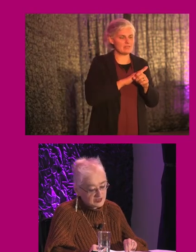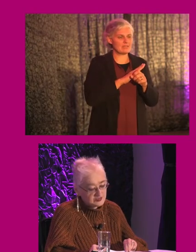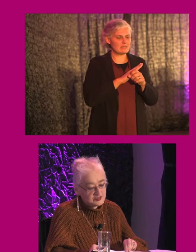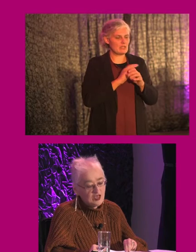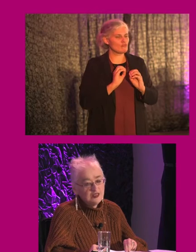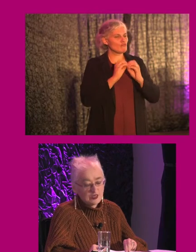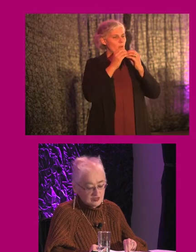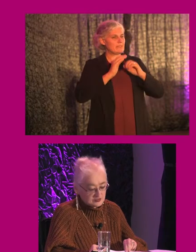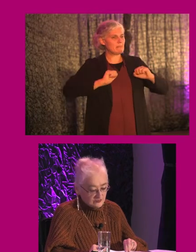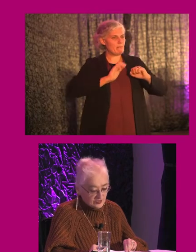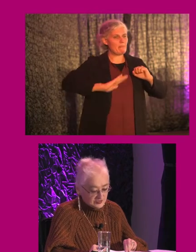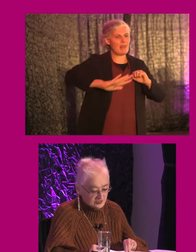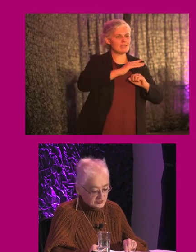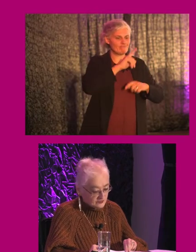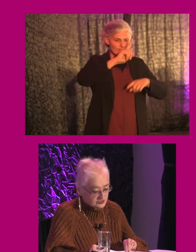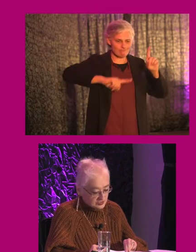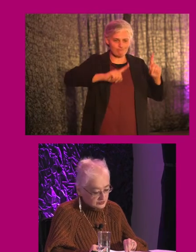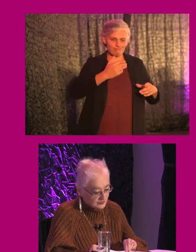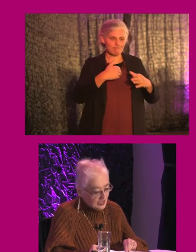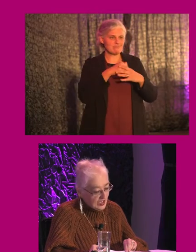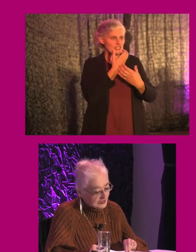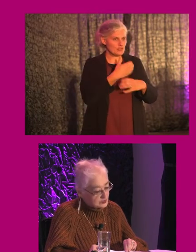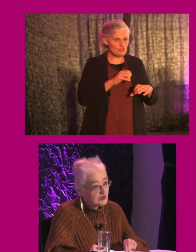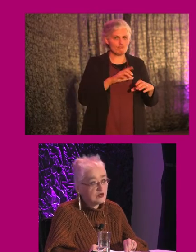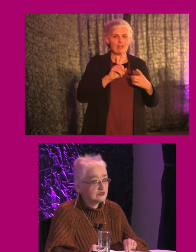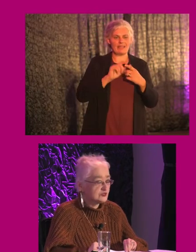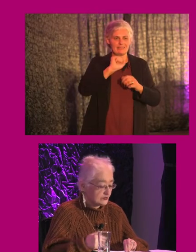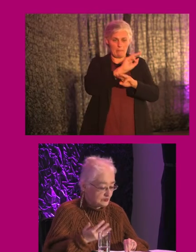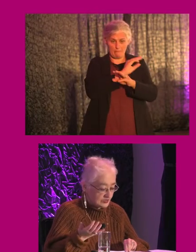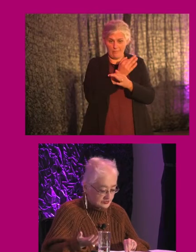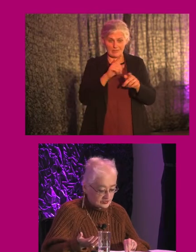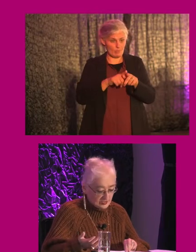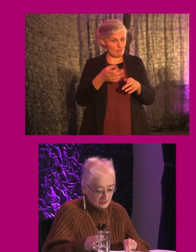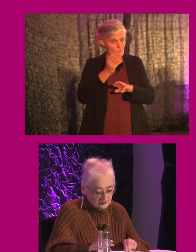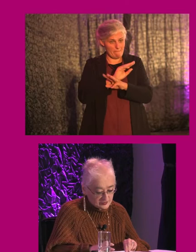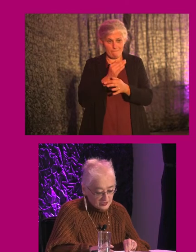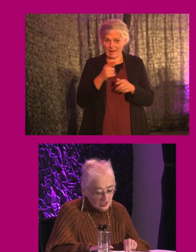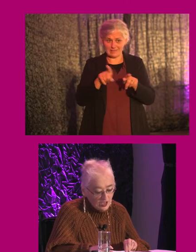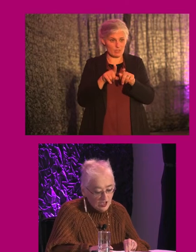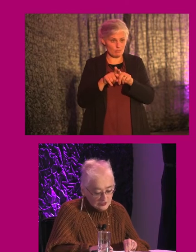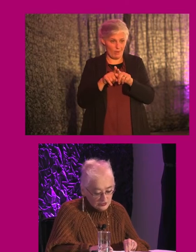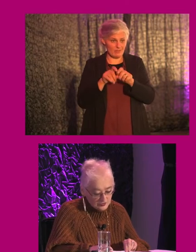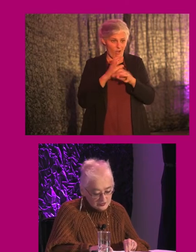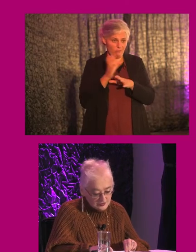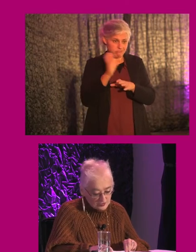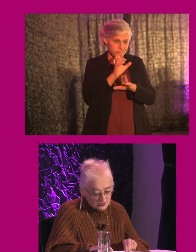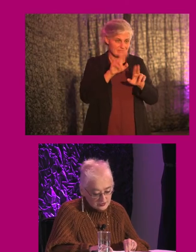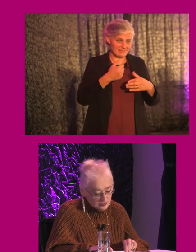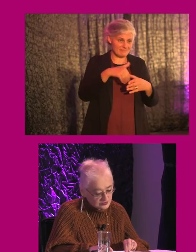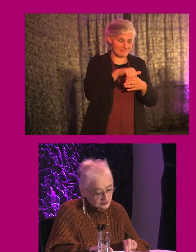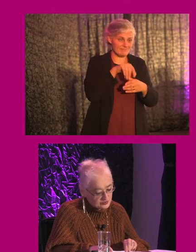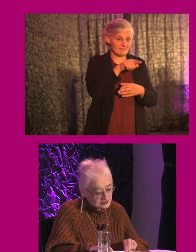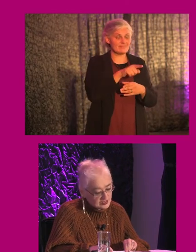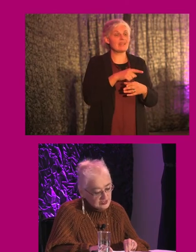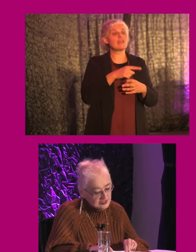places that meet the diverse needs of children and their parents or grandparents or caregivers. A universal design criteria